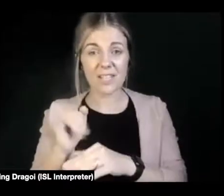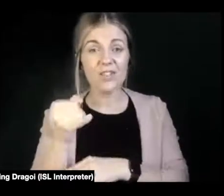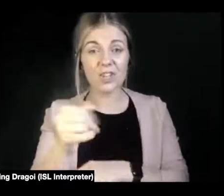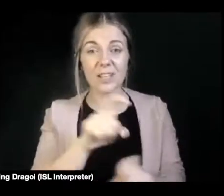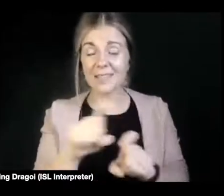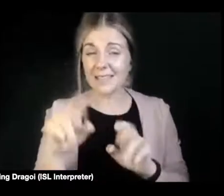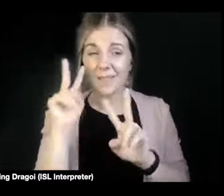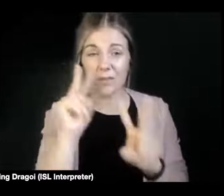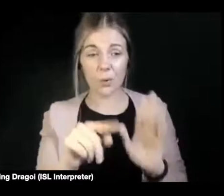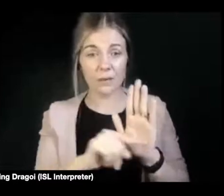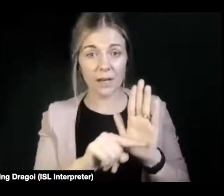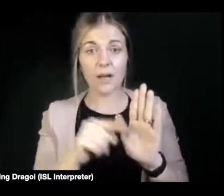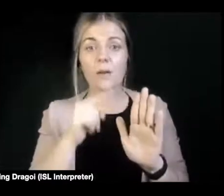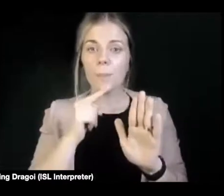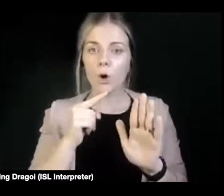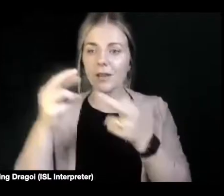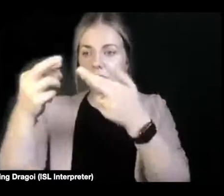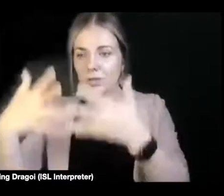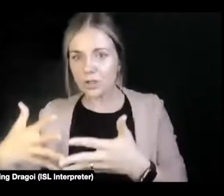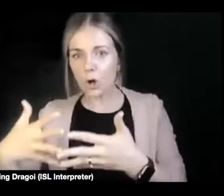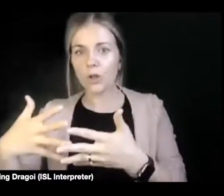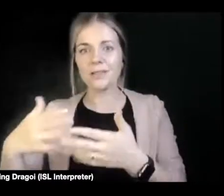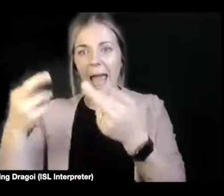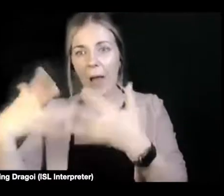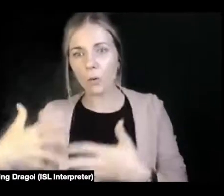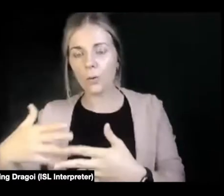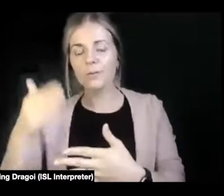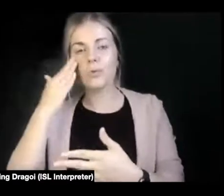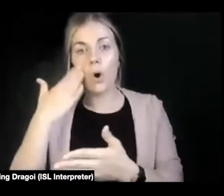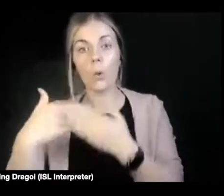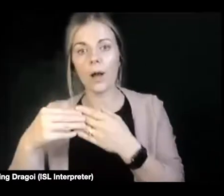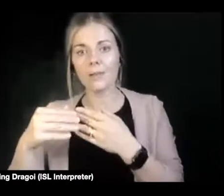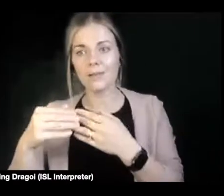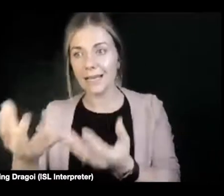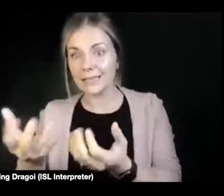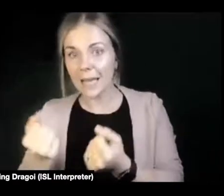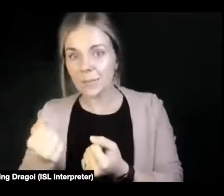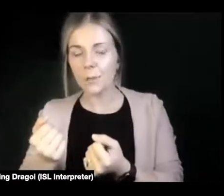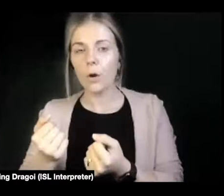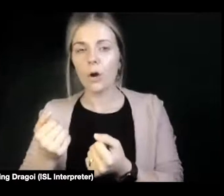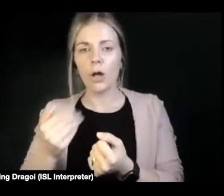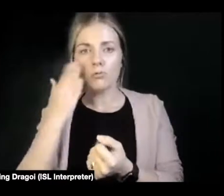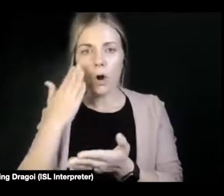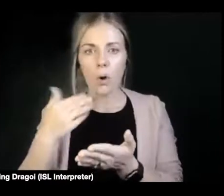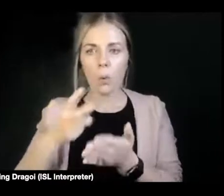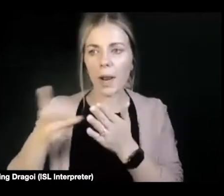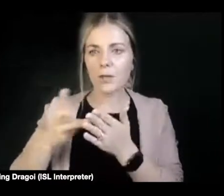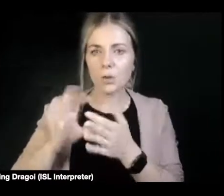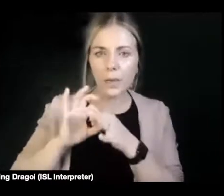in terms of knowing what I will or will not accept in terms of a service, I will choose to engage or not to engage.